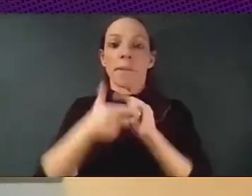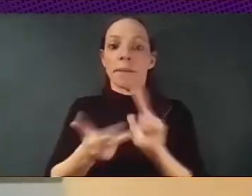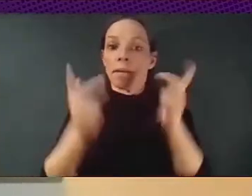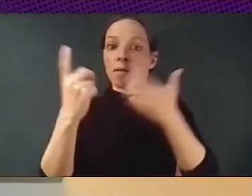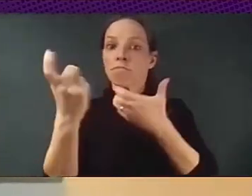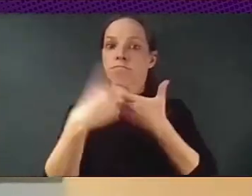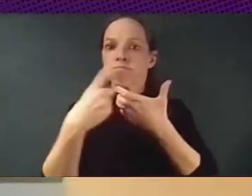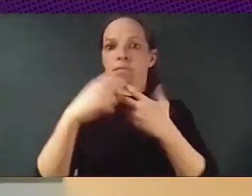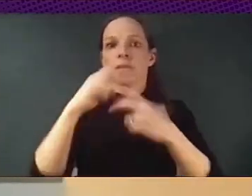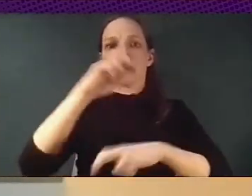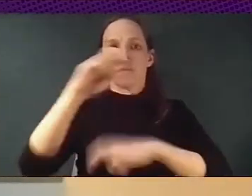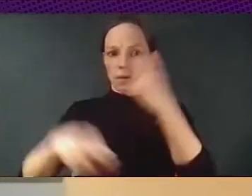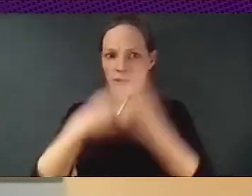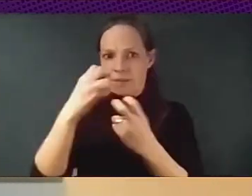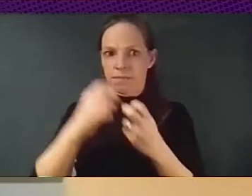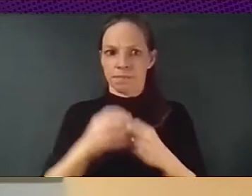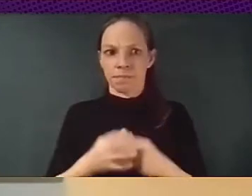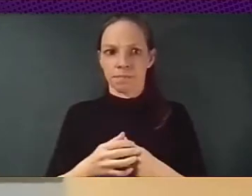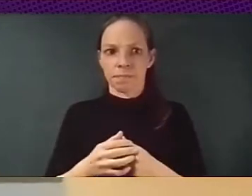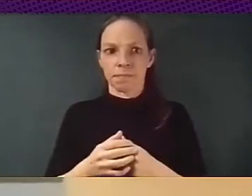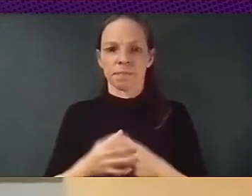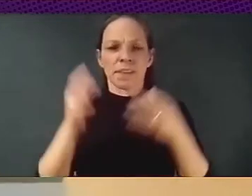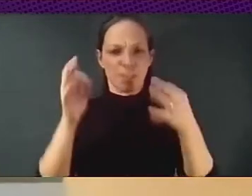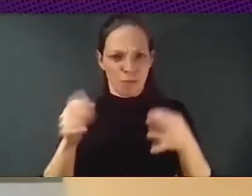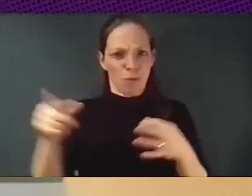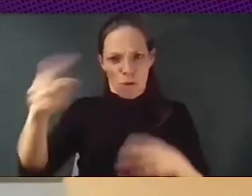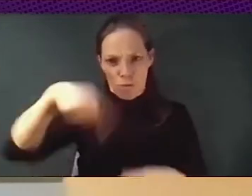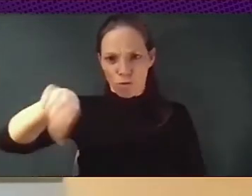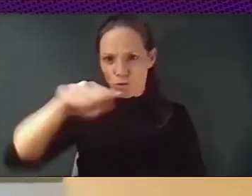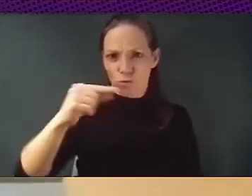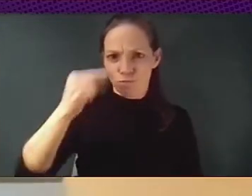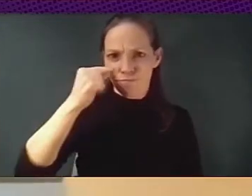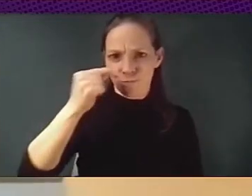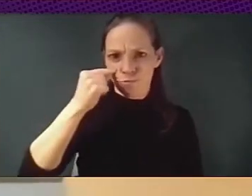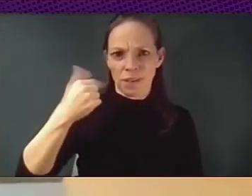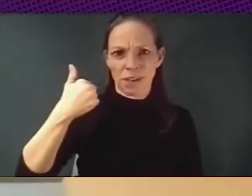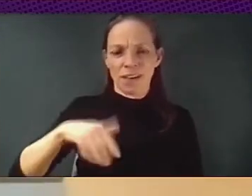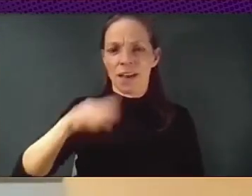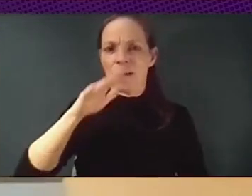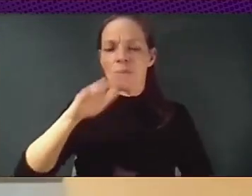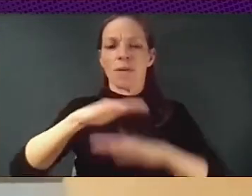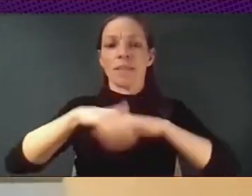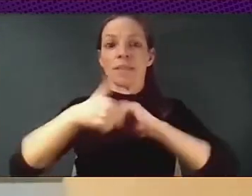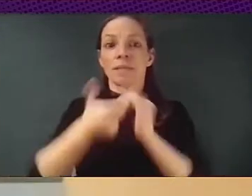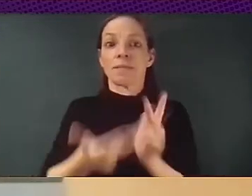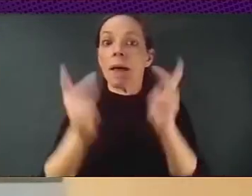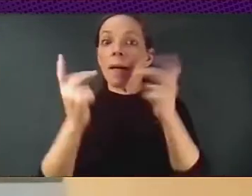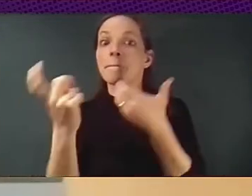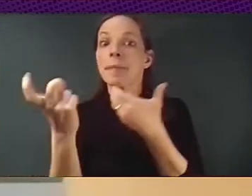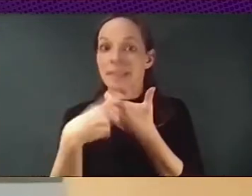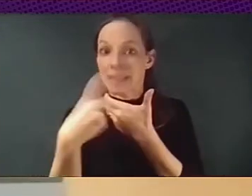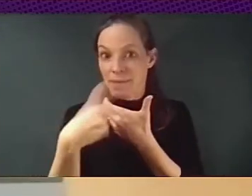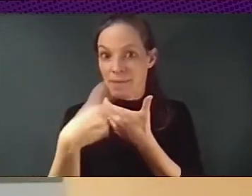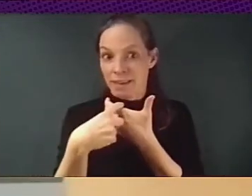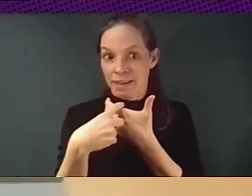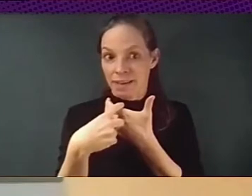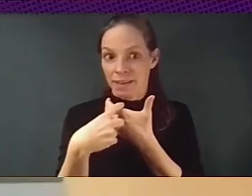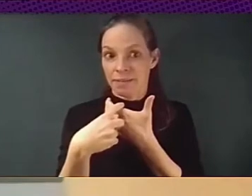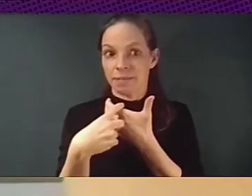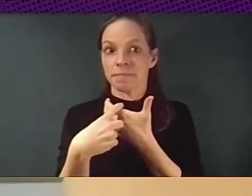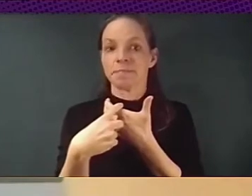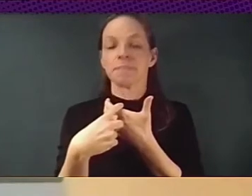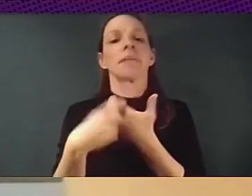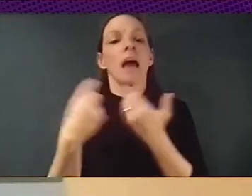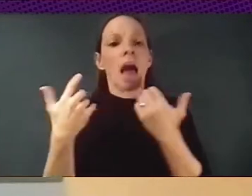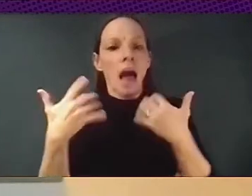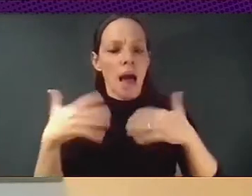experiments in the world about participatory democracy, this, although we used a lot of technological tools and